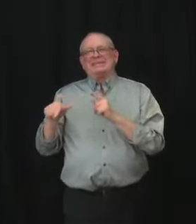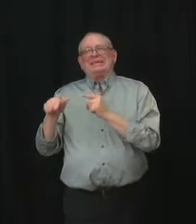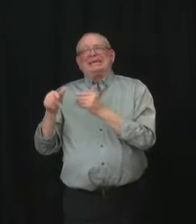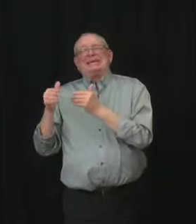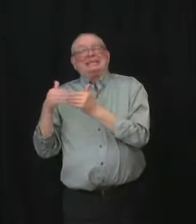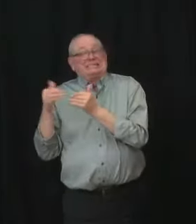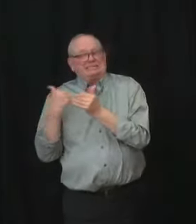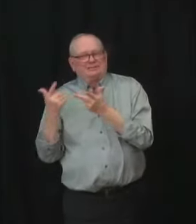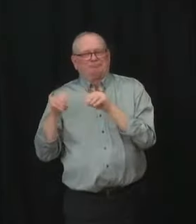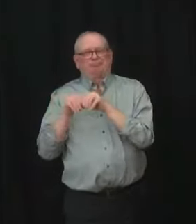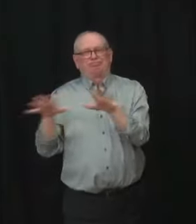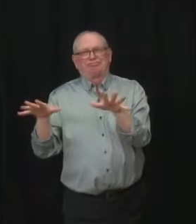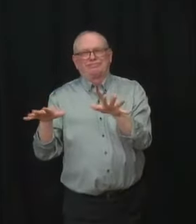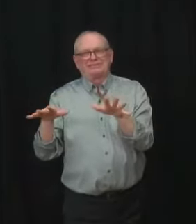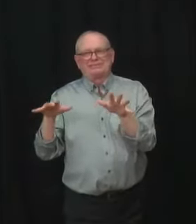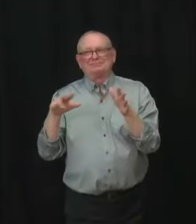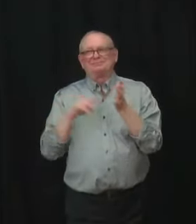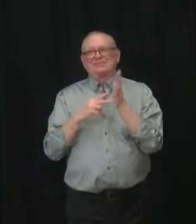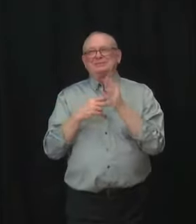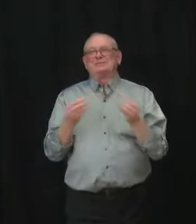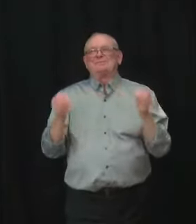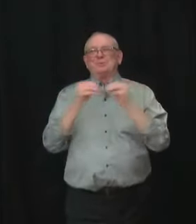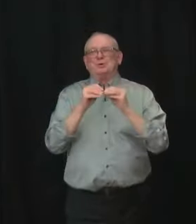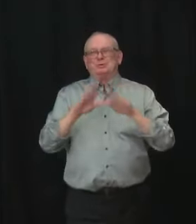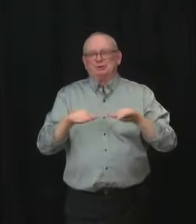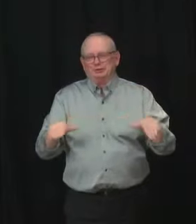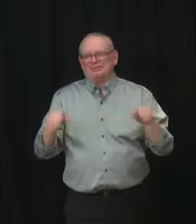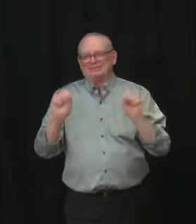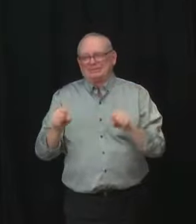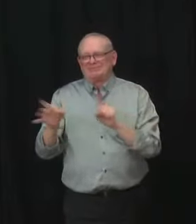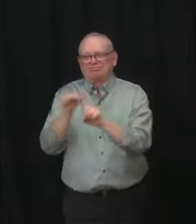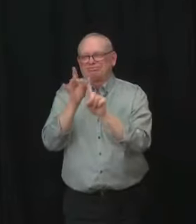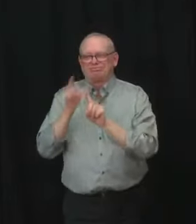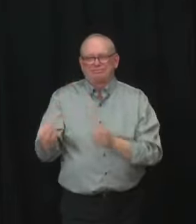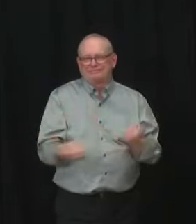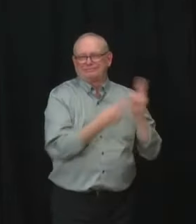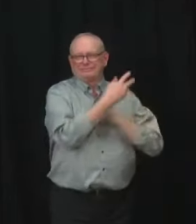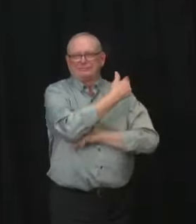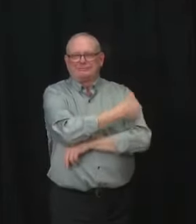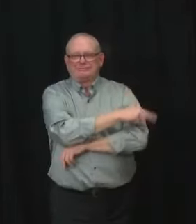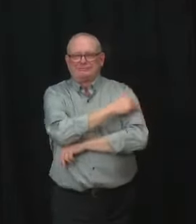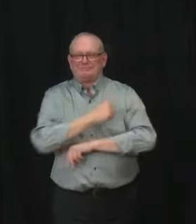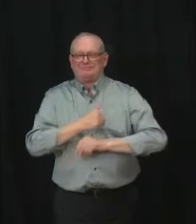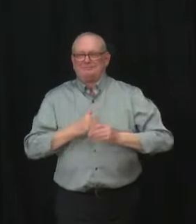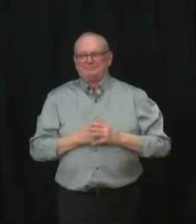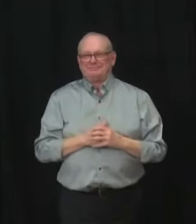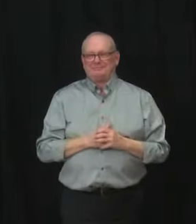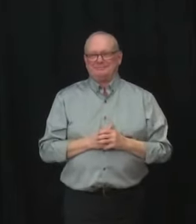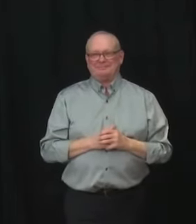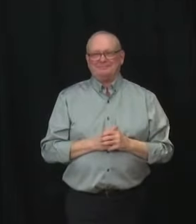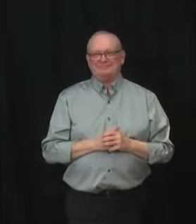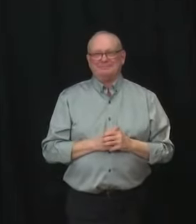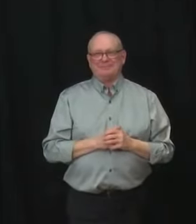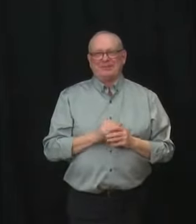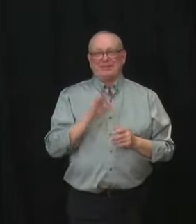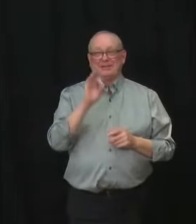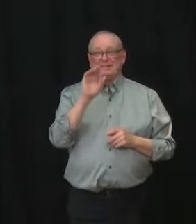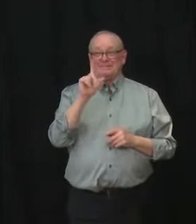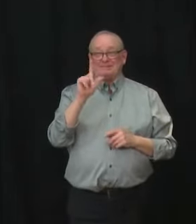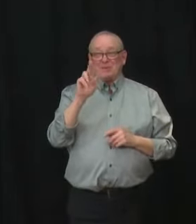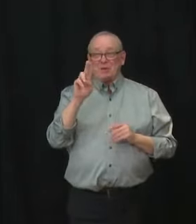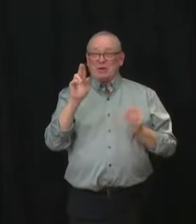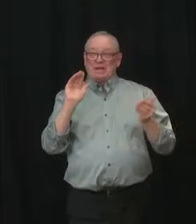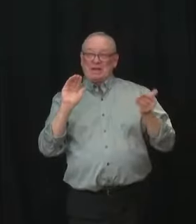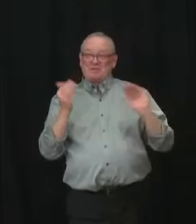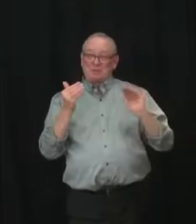The thing that is significantly different between influenza and COVID is the risk that it poses for older people and the